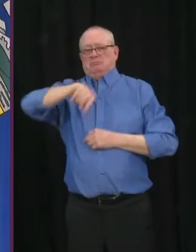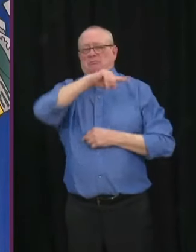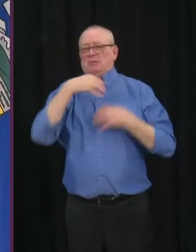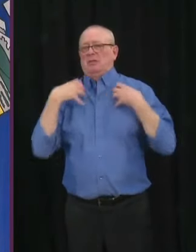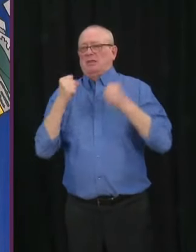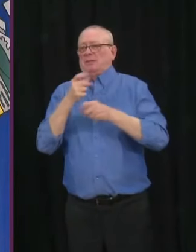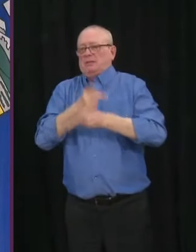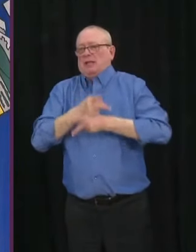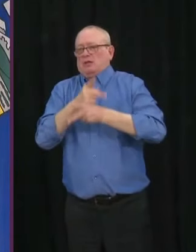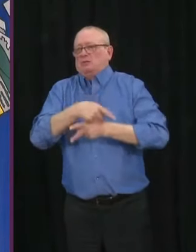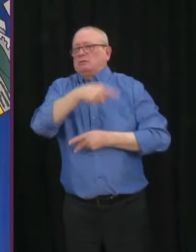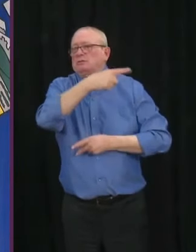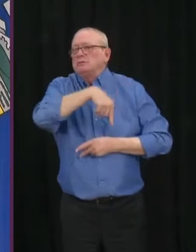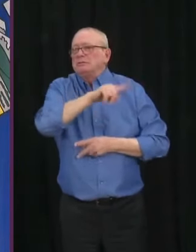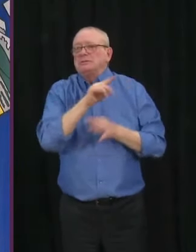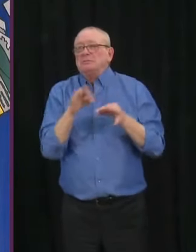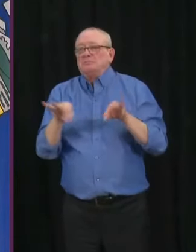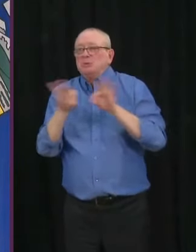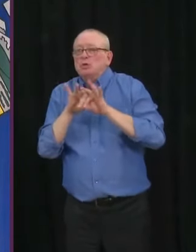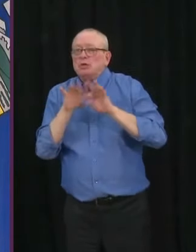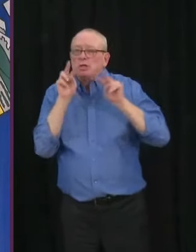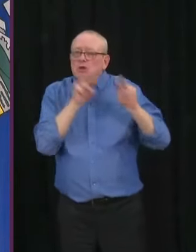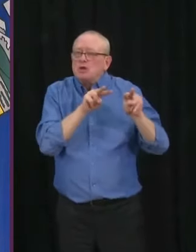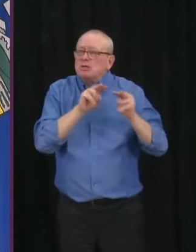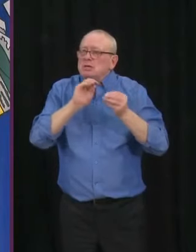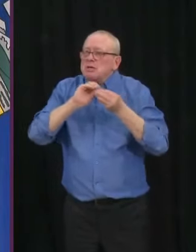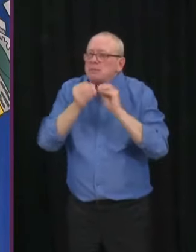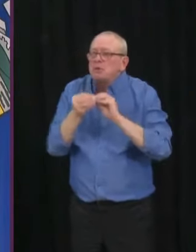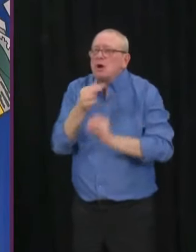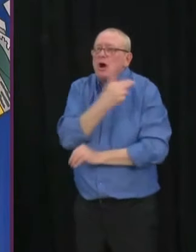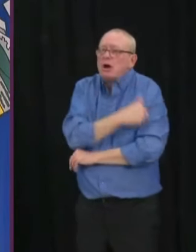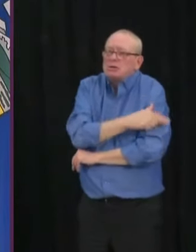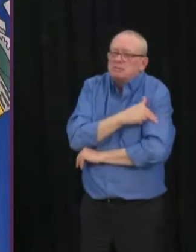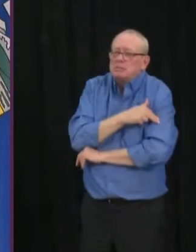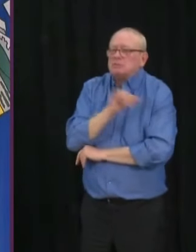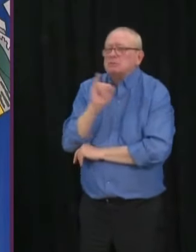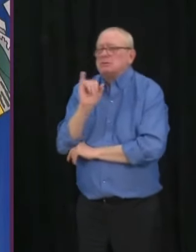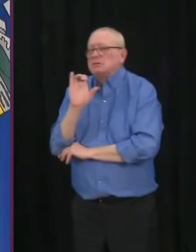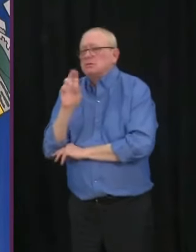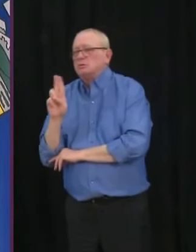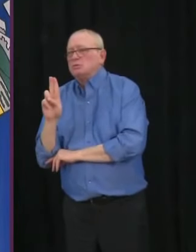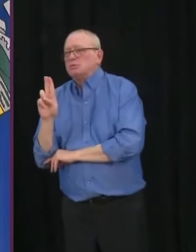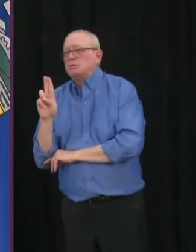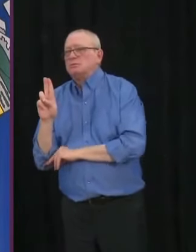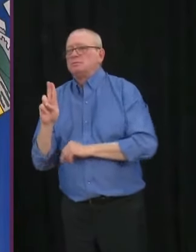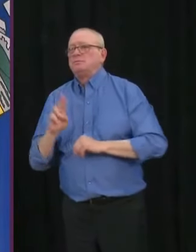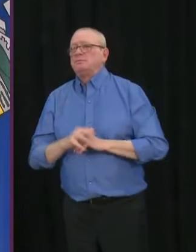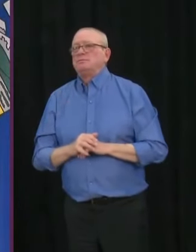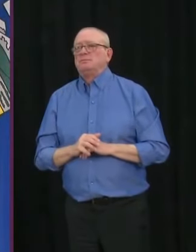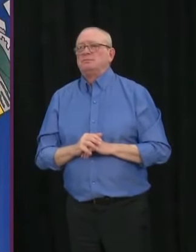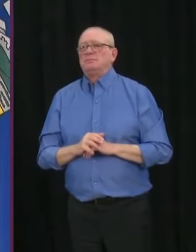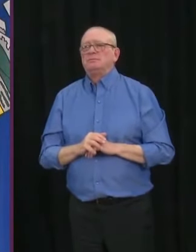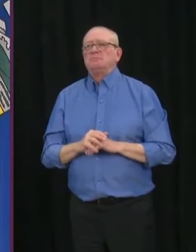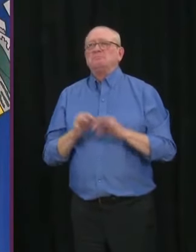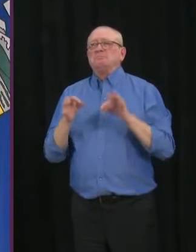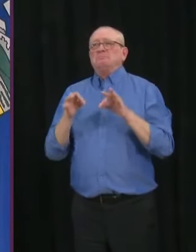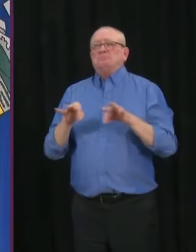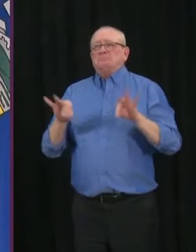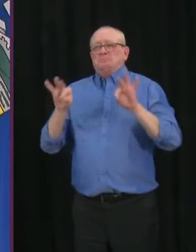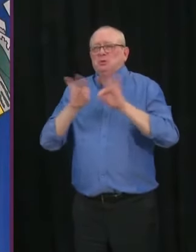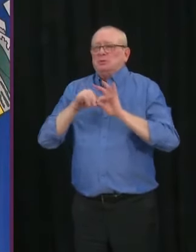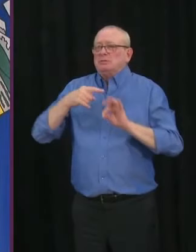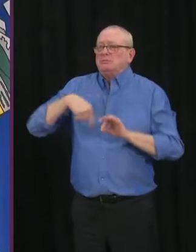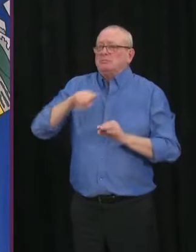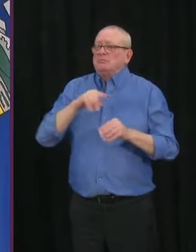hospitalizations and our ICU admissions and making sure that Albertans are getting the critical care that they need throughout the